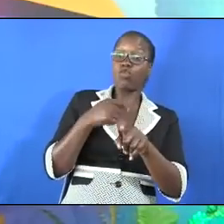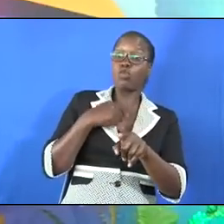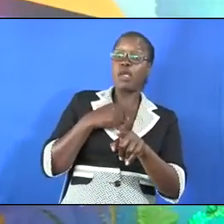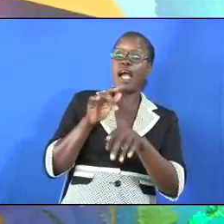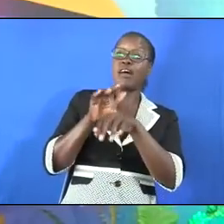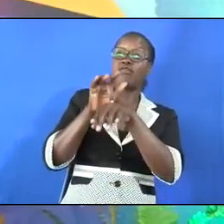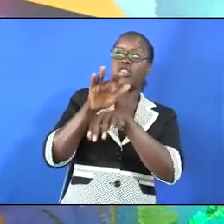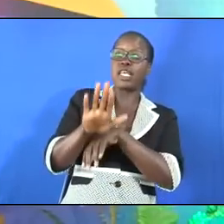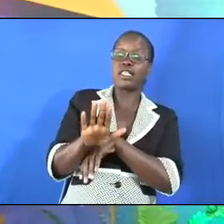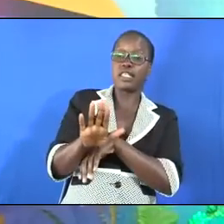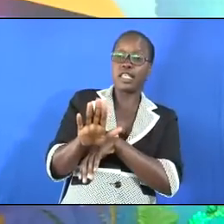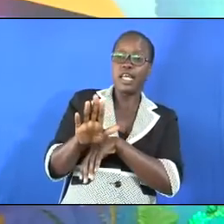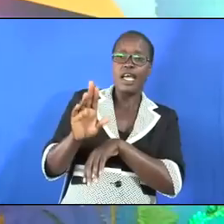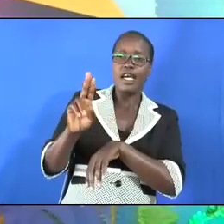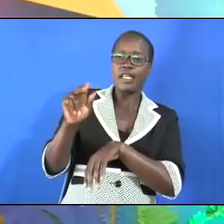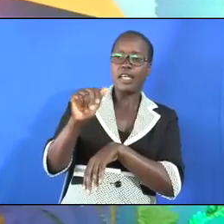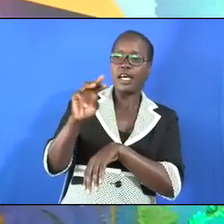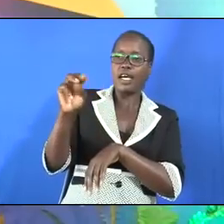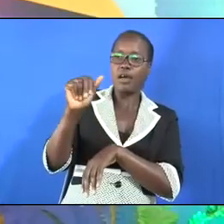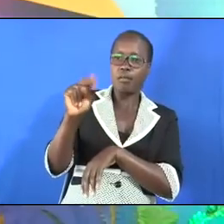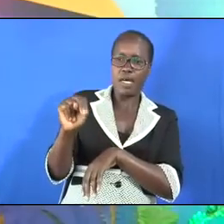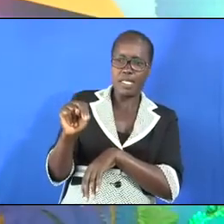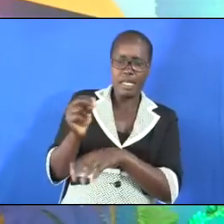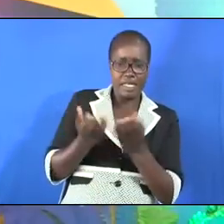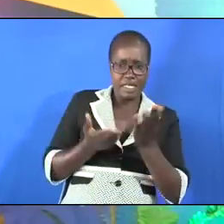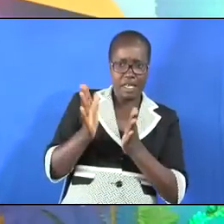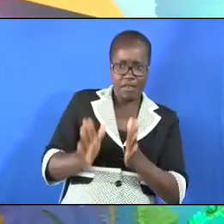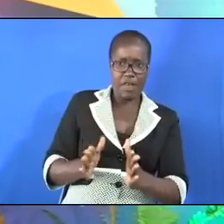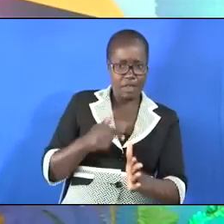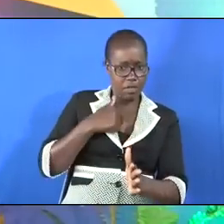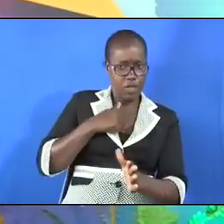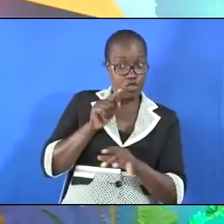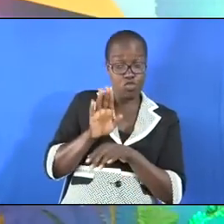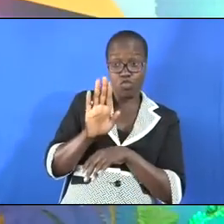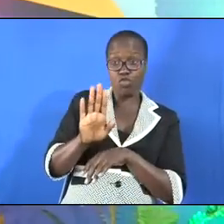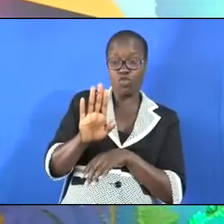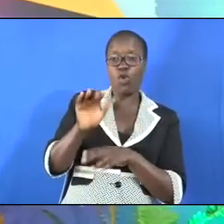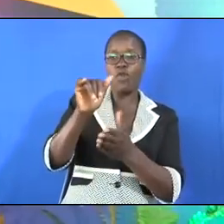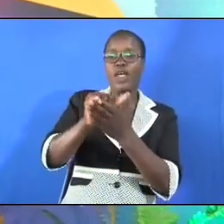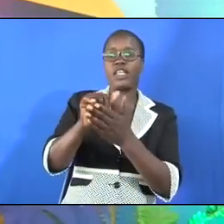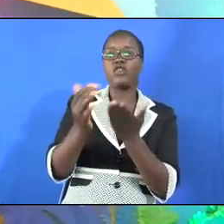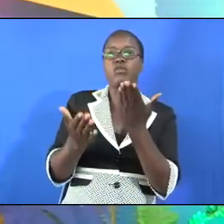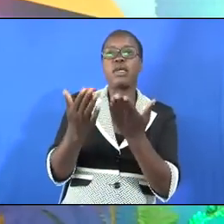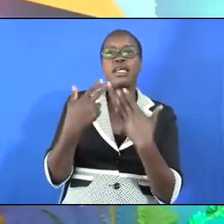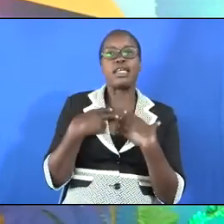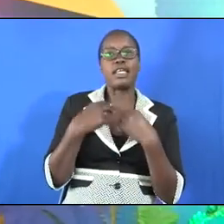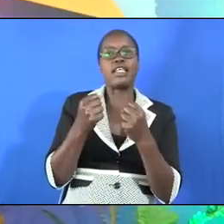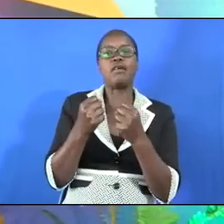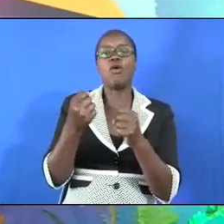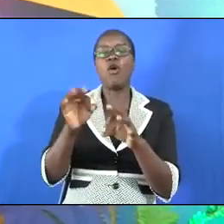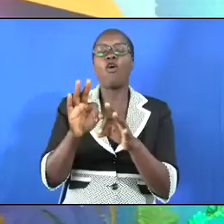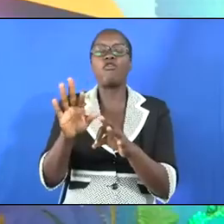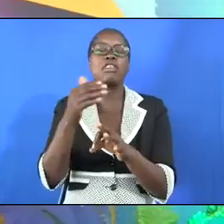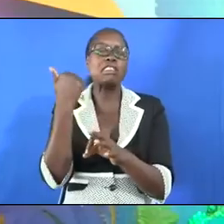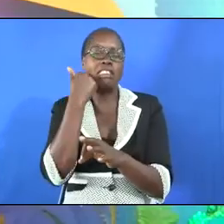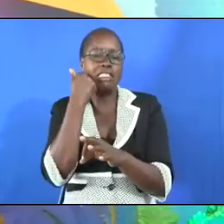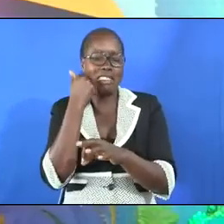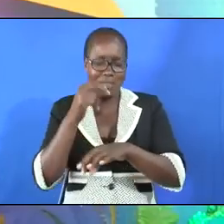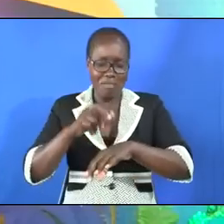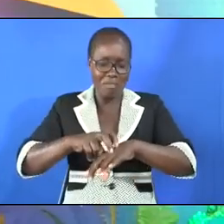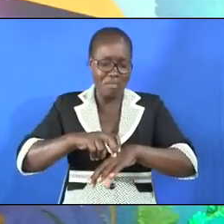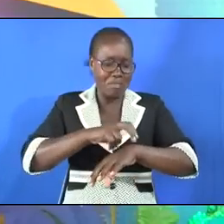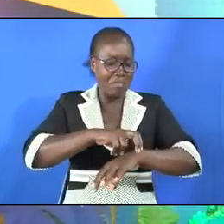sent Naaman, my servant, to you, that you may heal him of his leprosy.